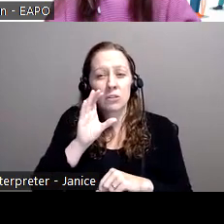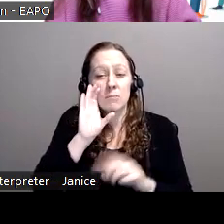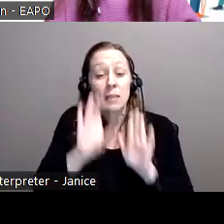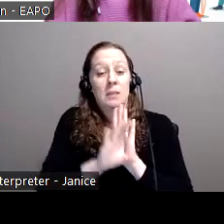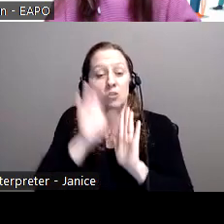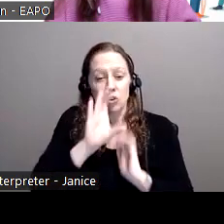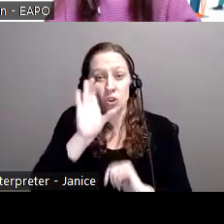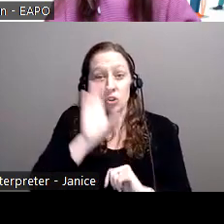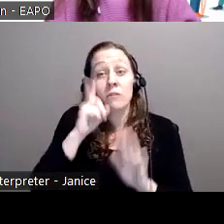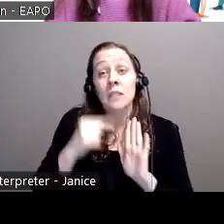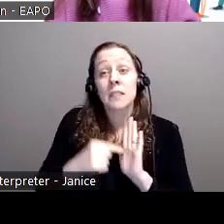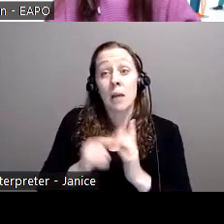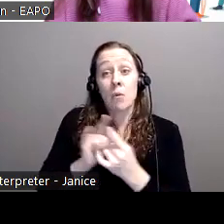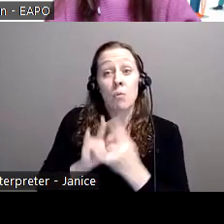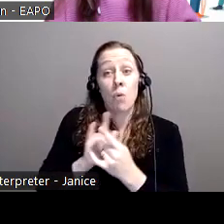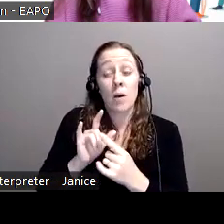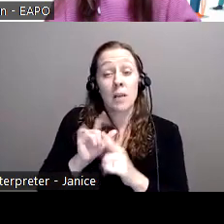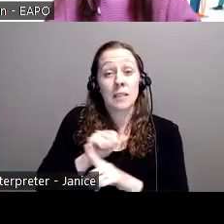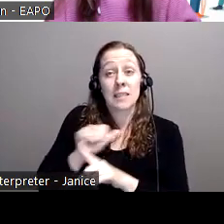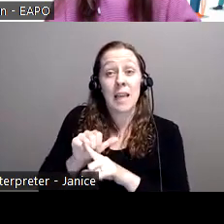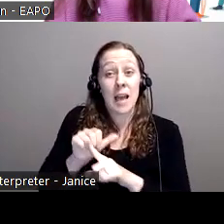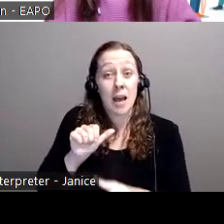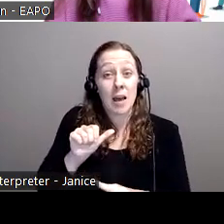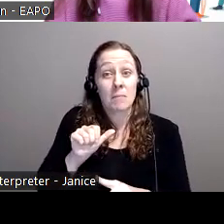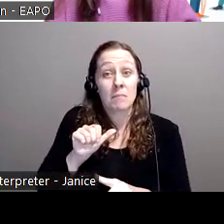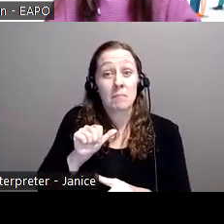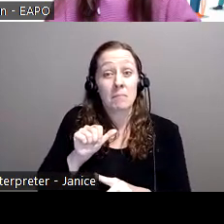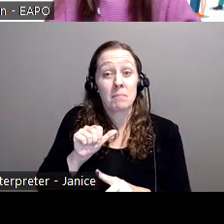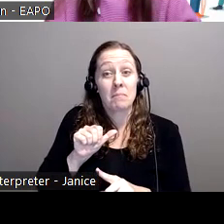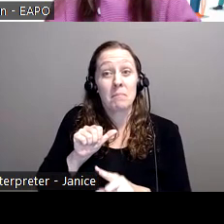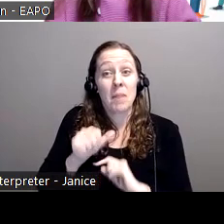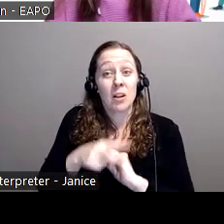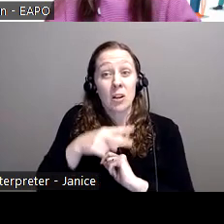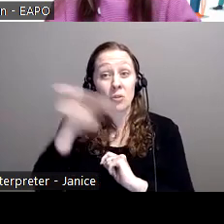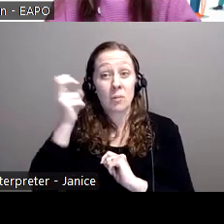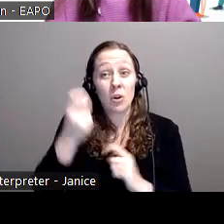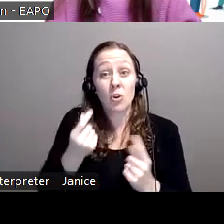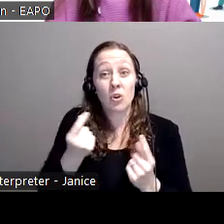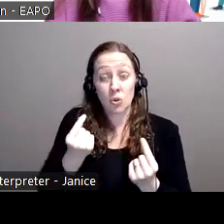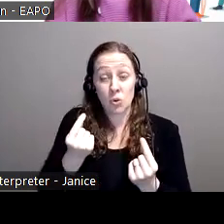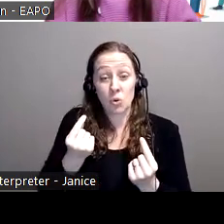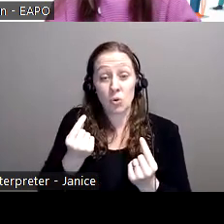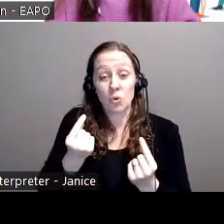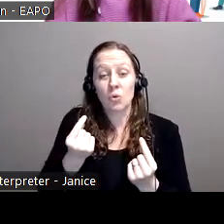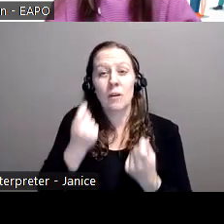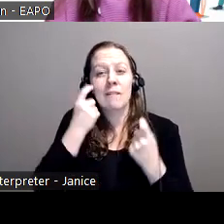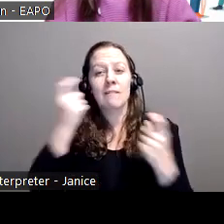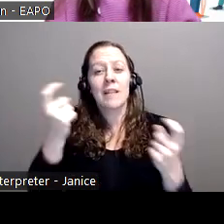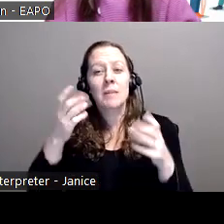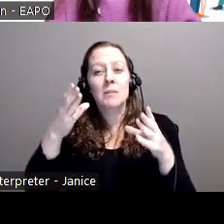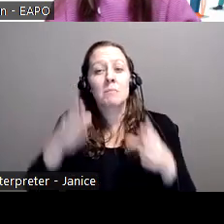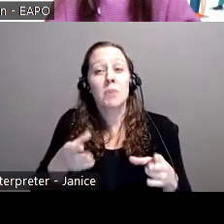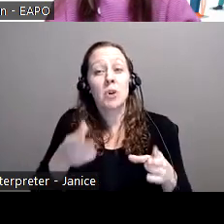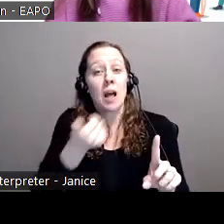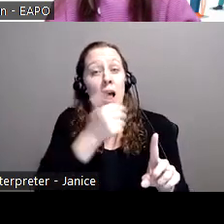romance scams, what, what suspects are doing or what criminals are doing is that they're, they're taking a picture that of a famous person in another country